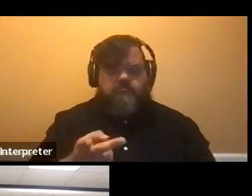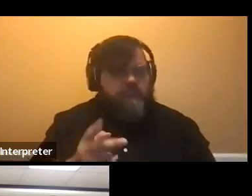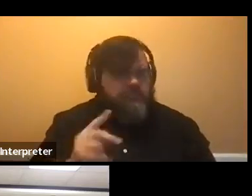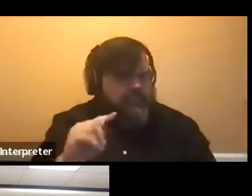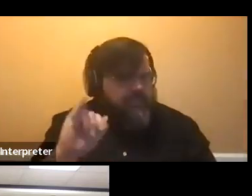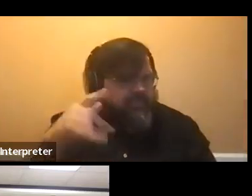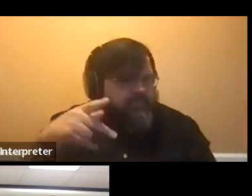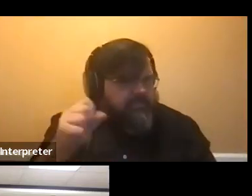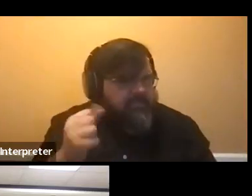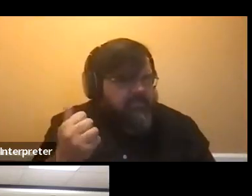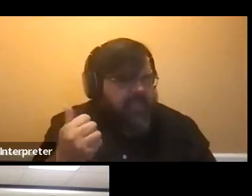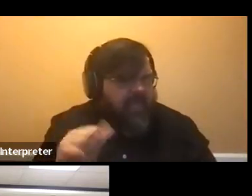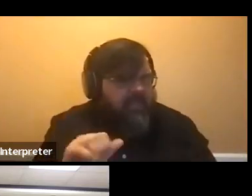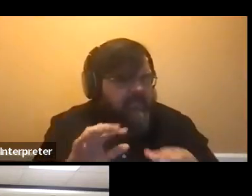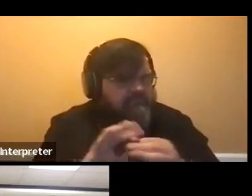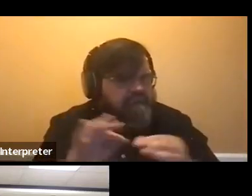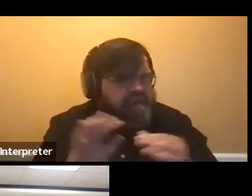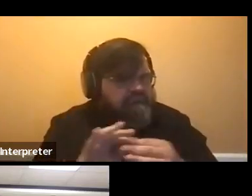applying to the honors program?